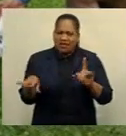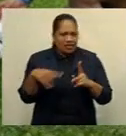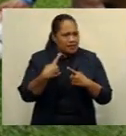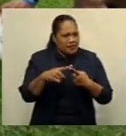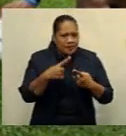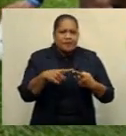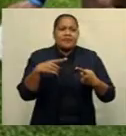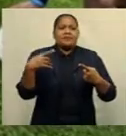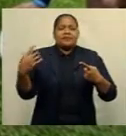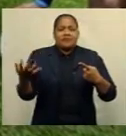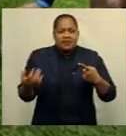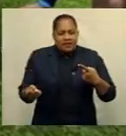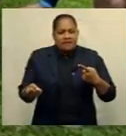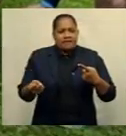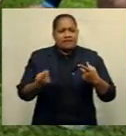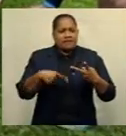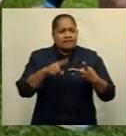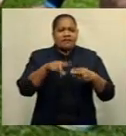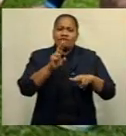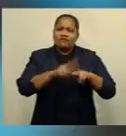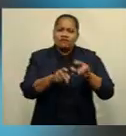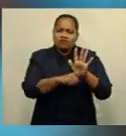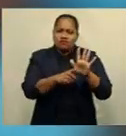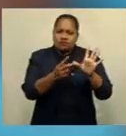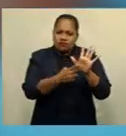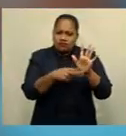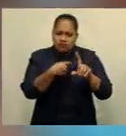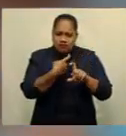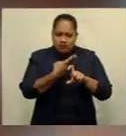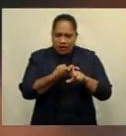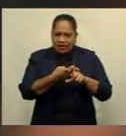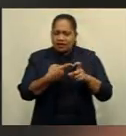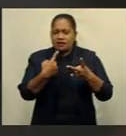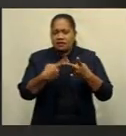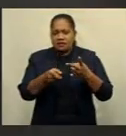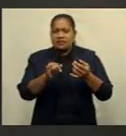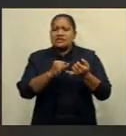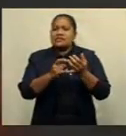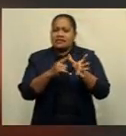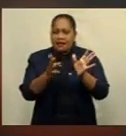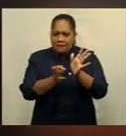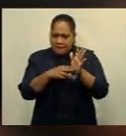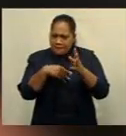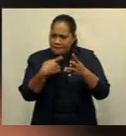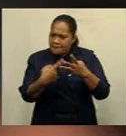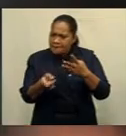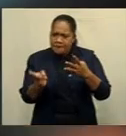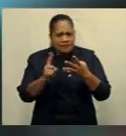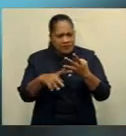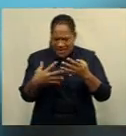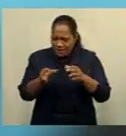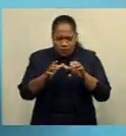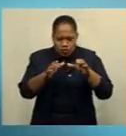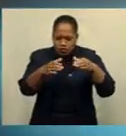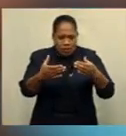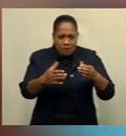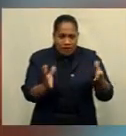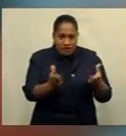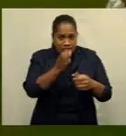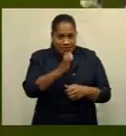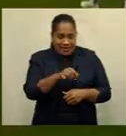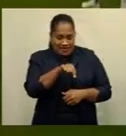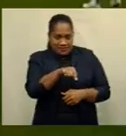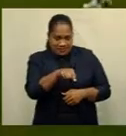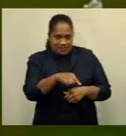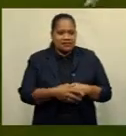Frank Lamani, there's Sam Matavesi, there's a core group of players that have played a lot for